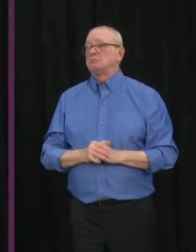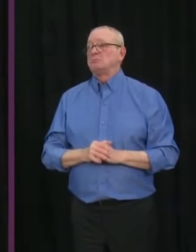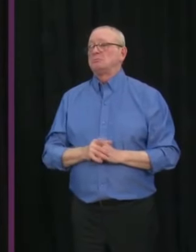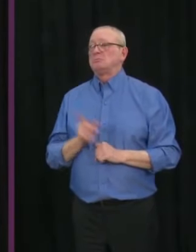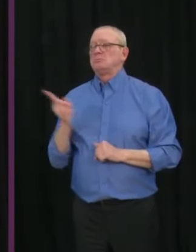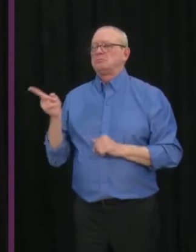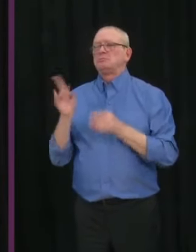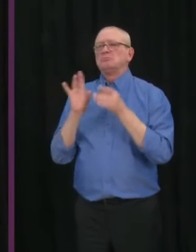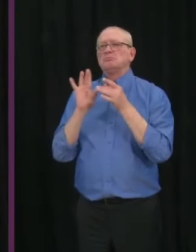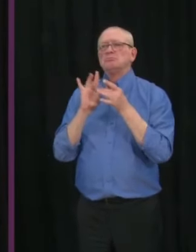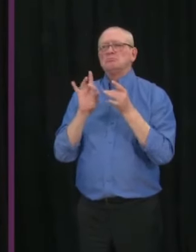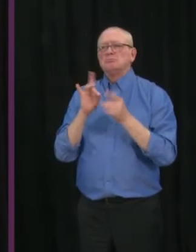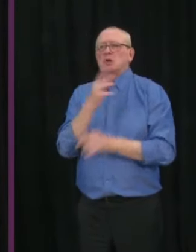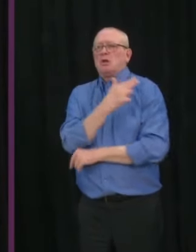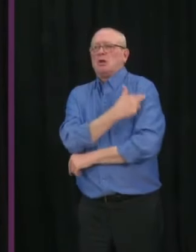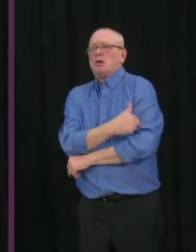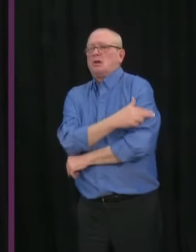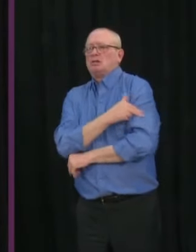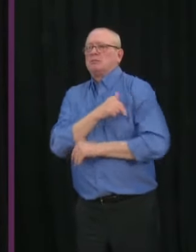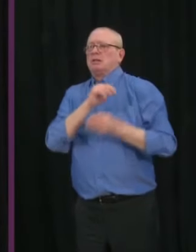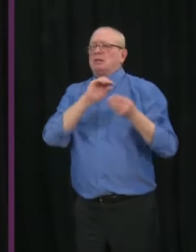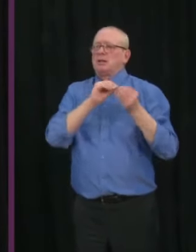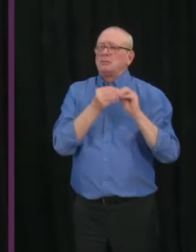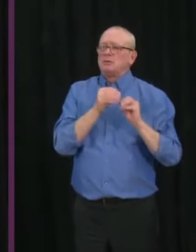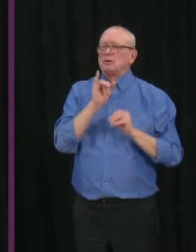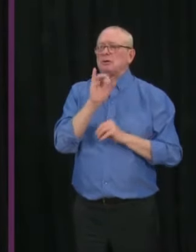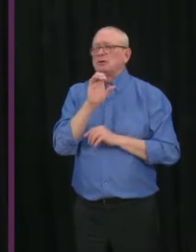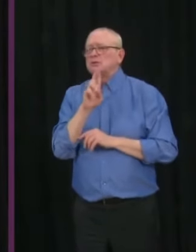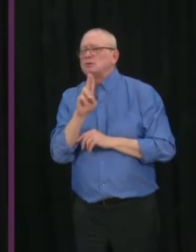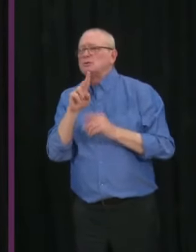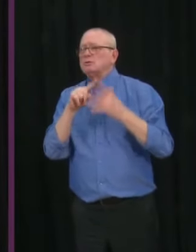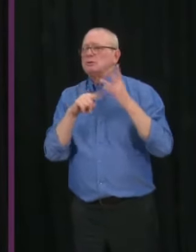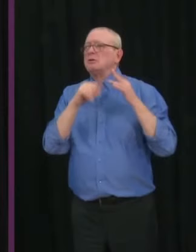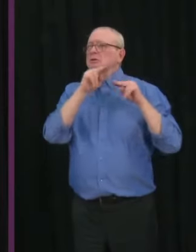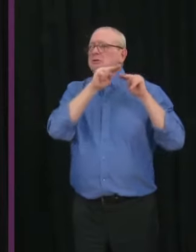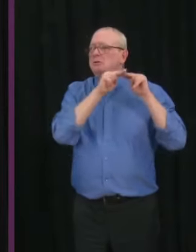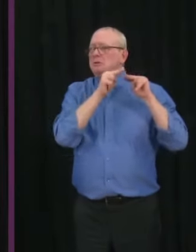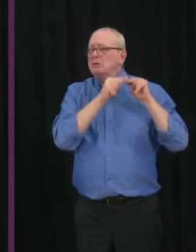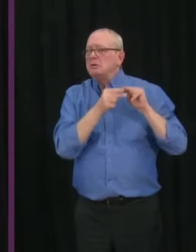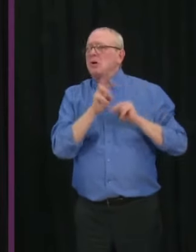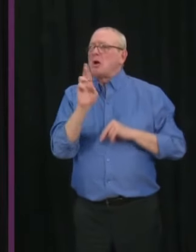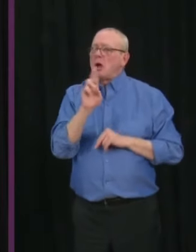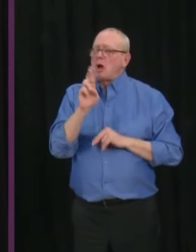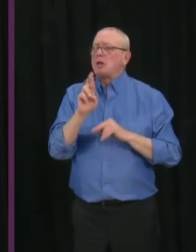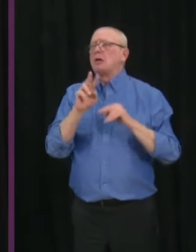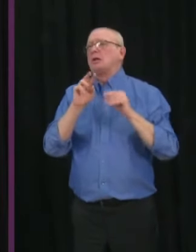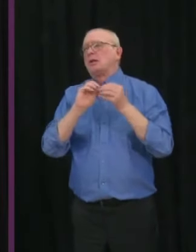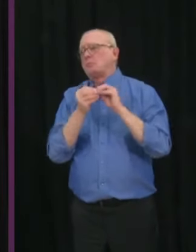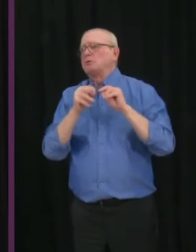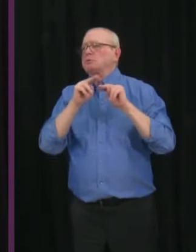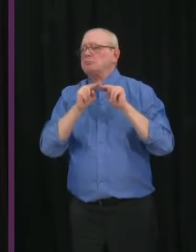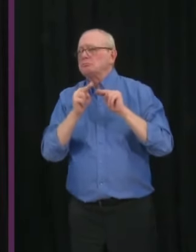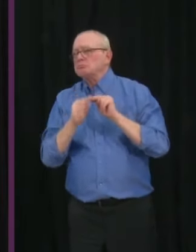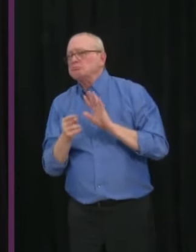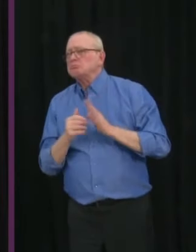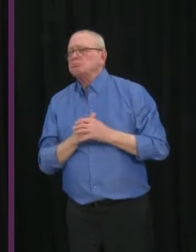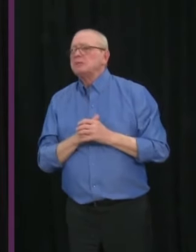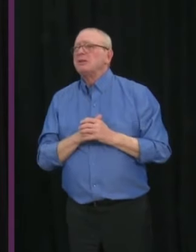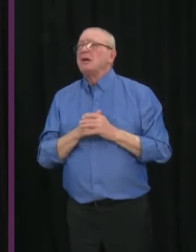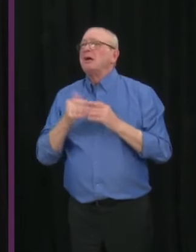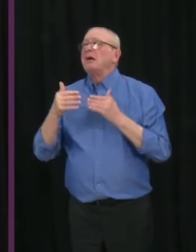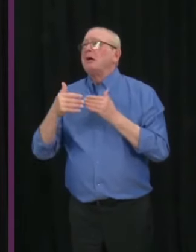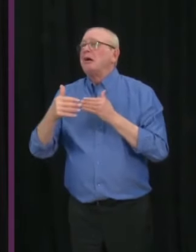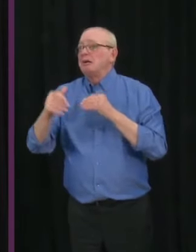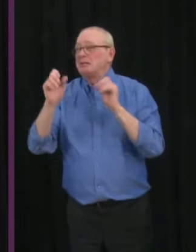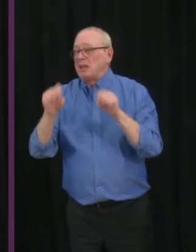hospitalizations, ICUs, the positivity rate. You mentioned R-value and reduction of new cases so that more restrictions can be eased. But what